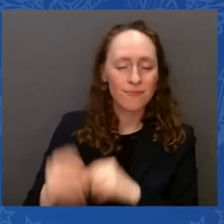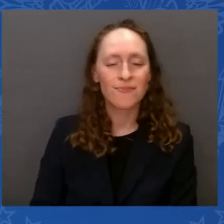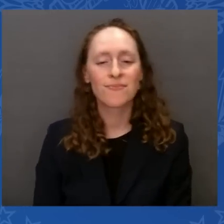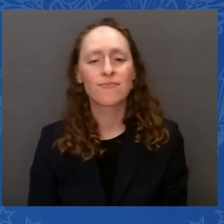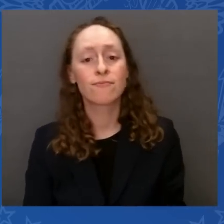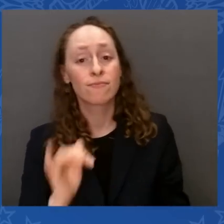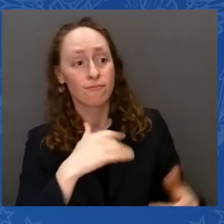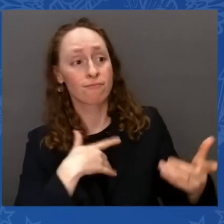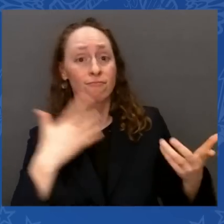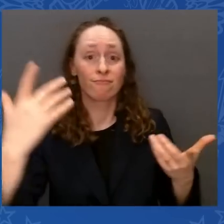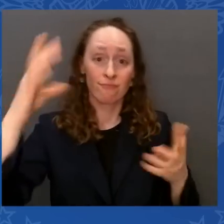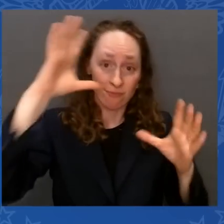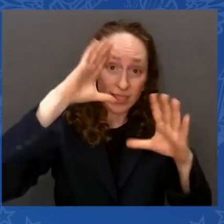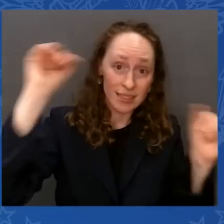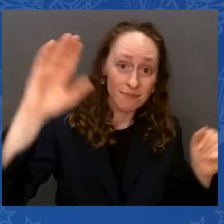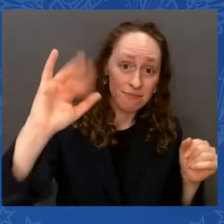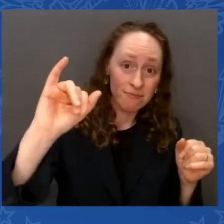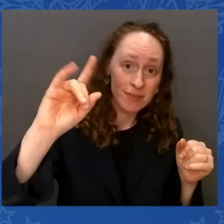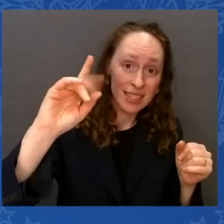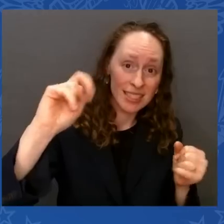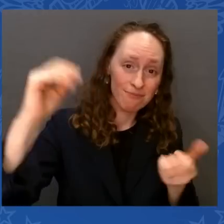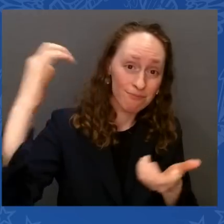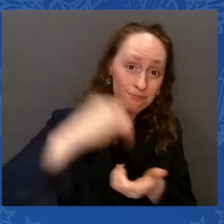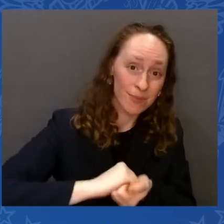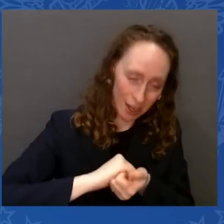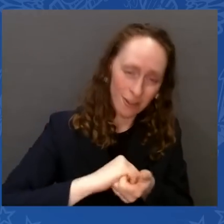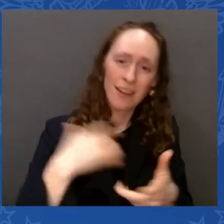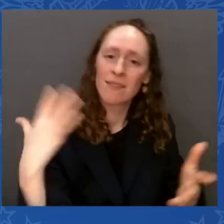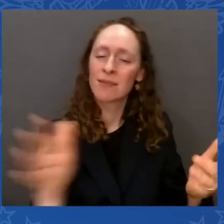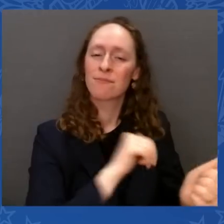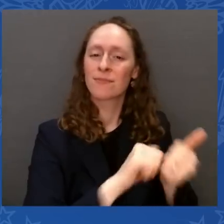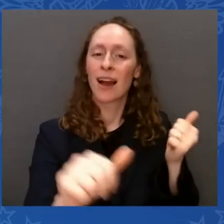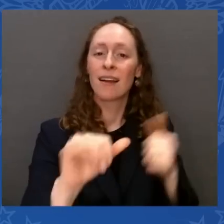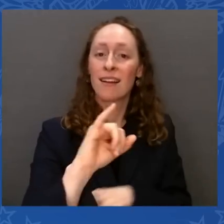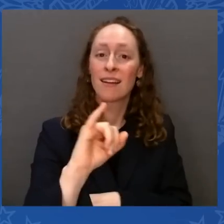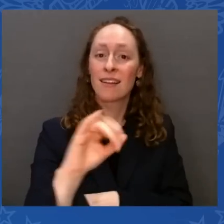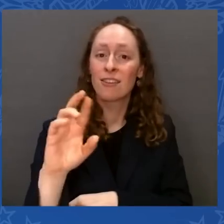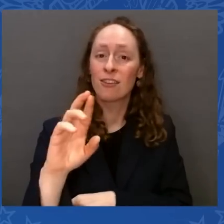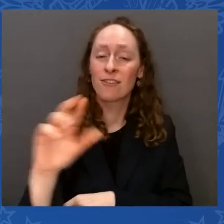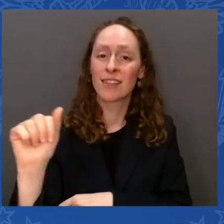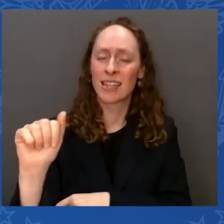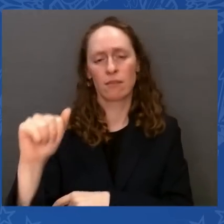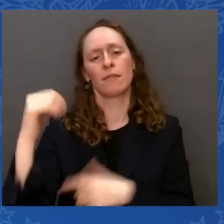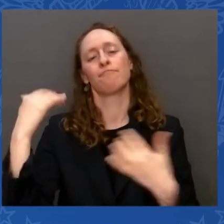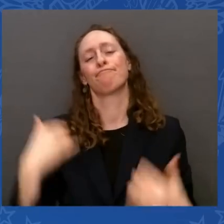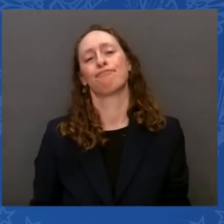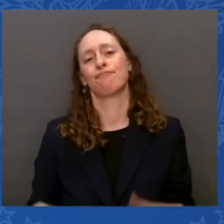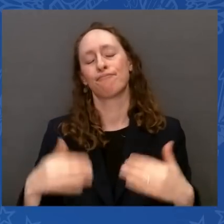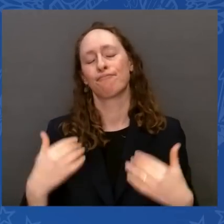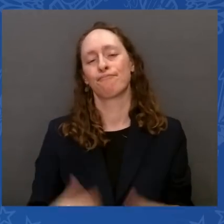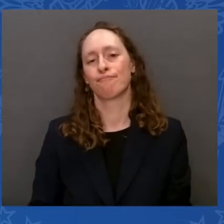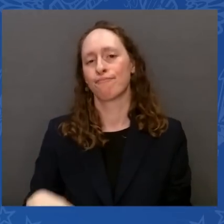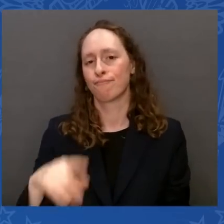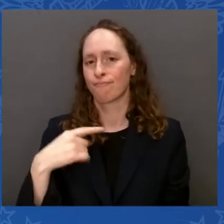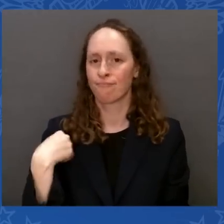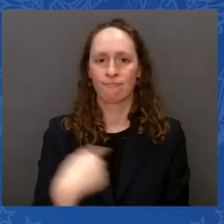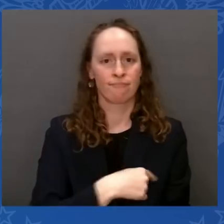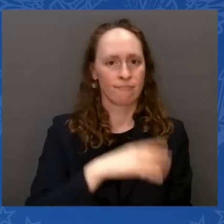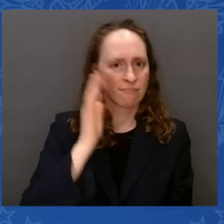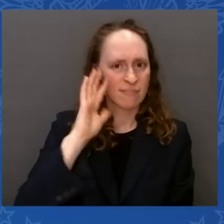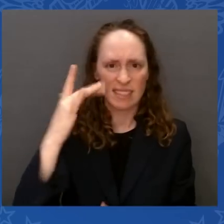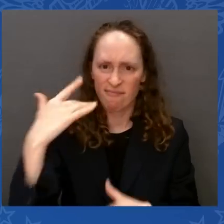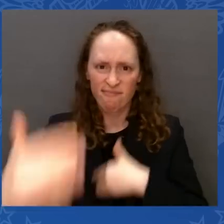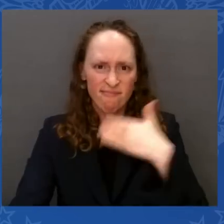Act. Together, we've struck a dramatic blow against the climate crisis. Together, we've set our planet on a